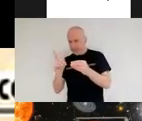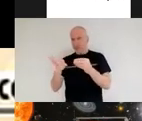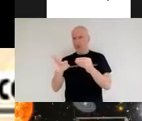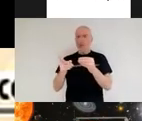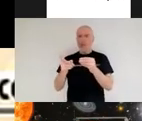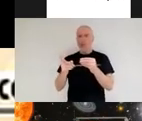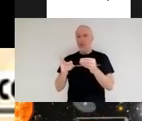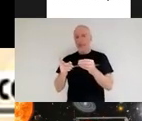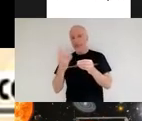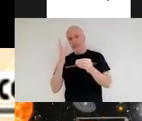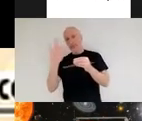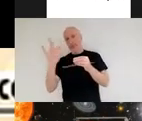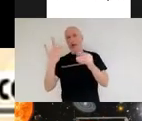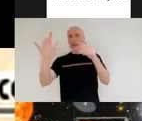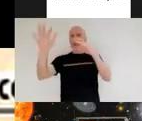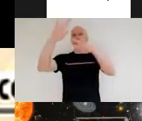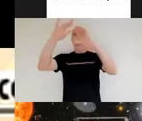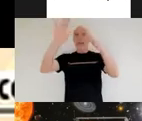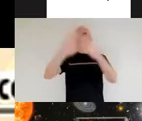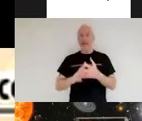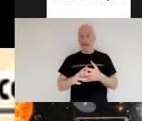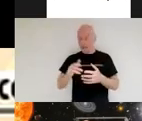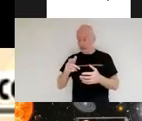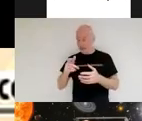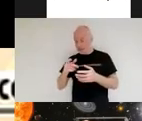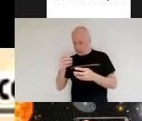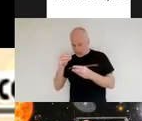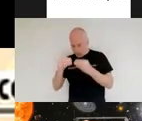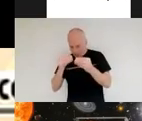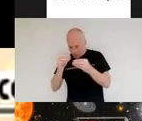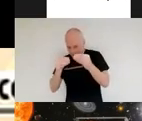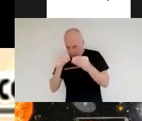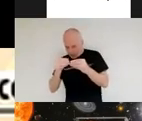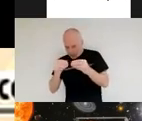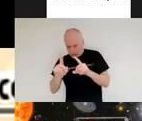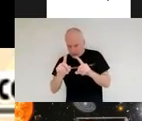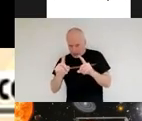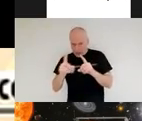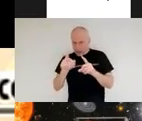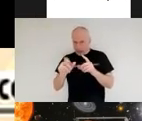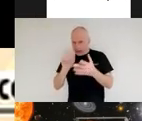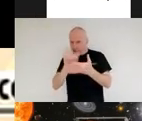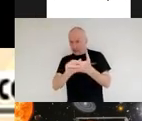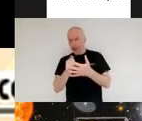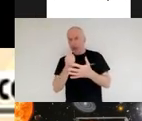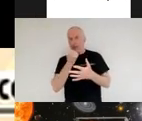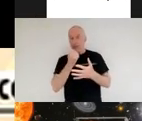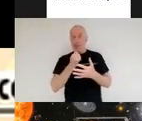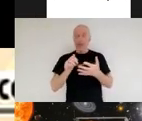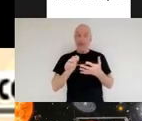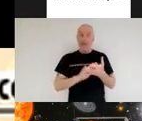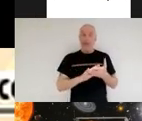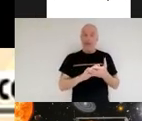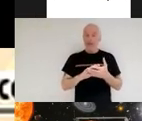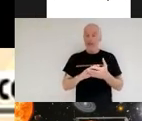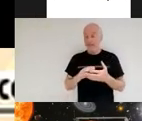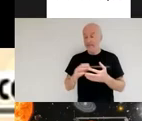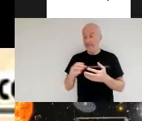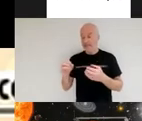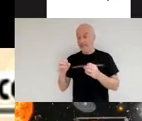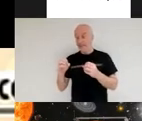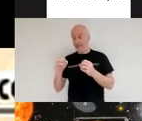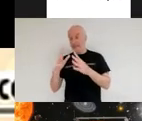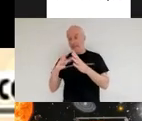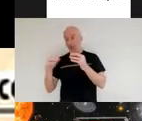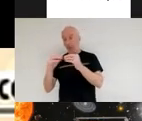work out what the optimum number is that means that very little heat actually makes it through to the telescope itself in fact the telescope will